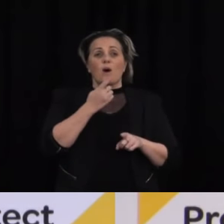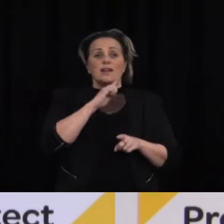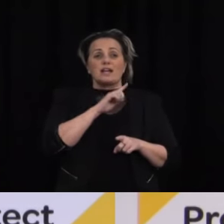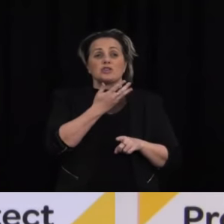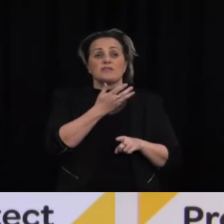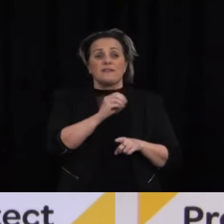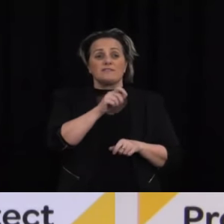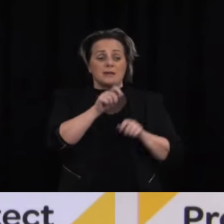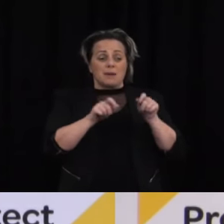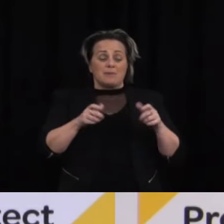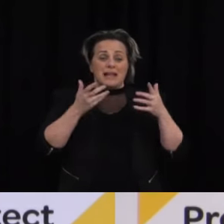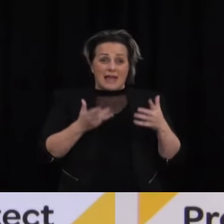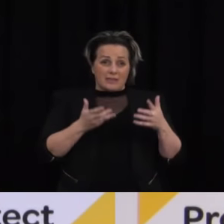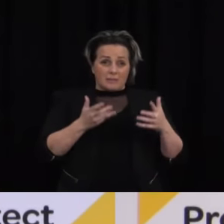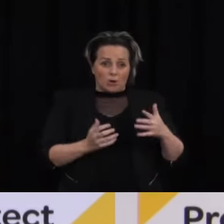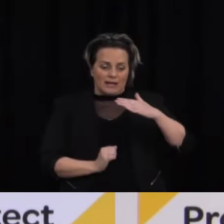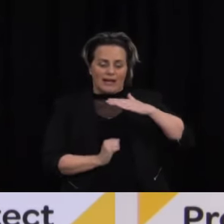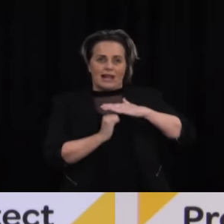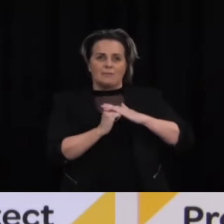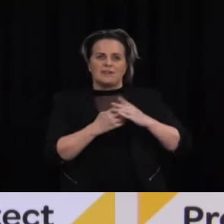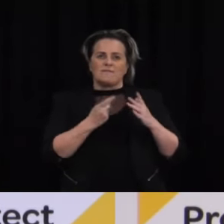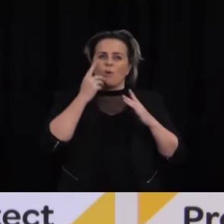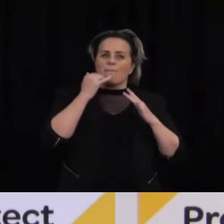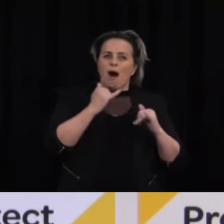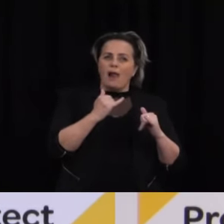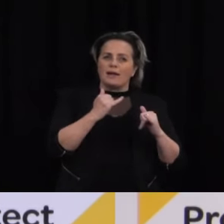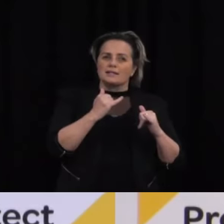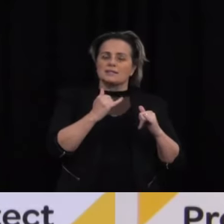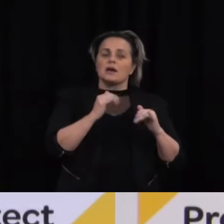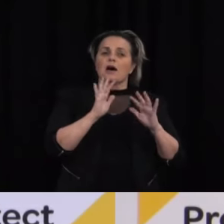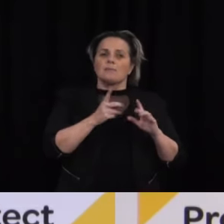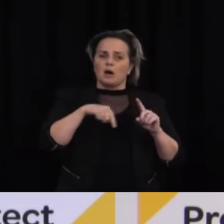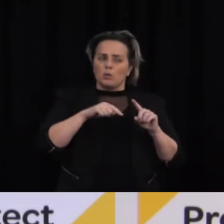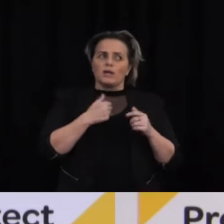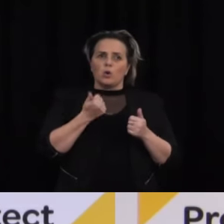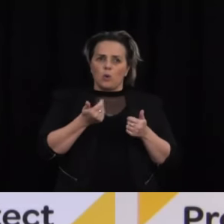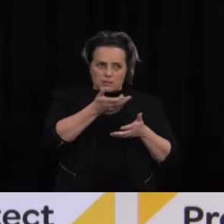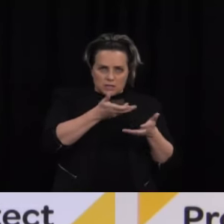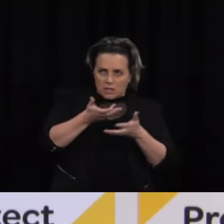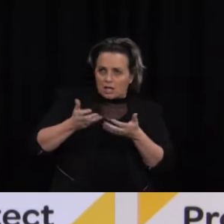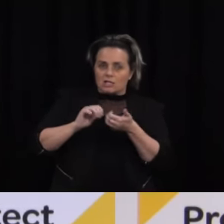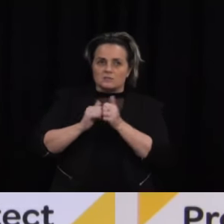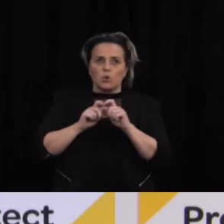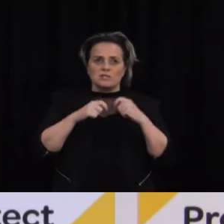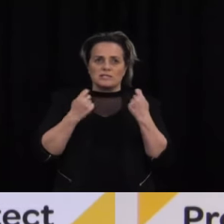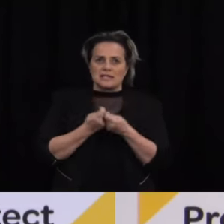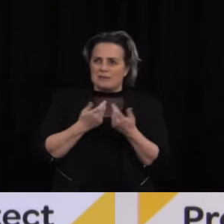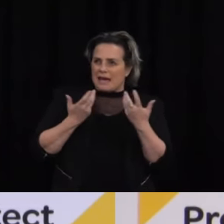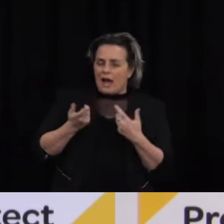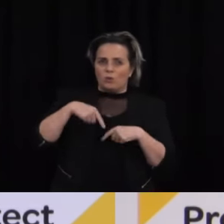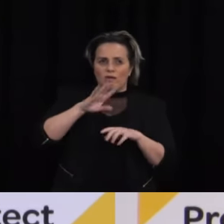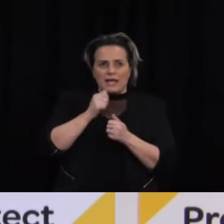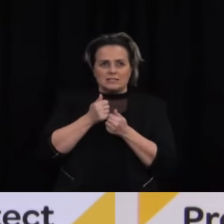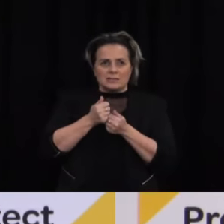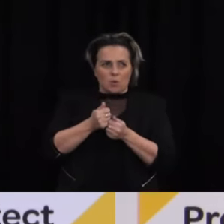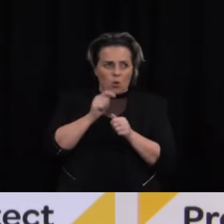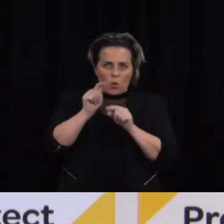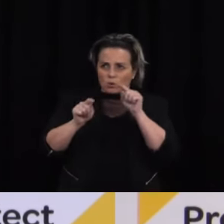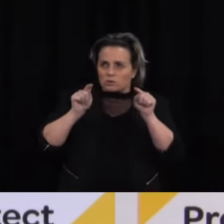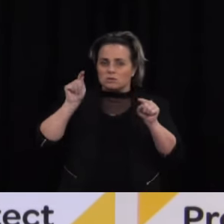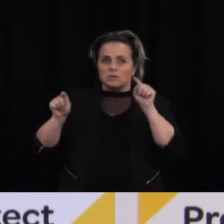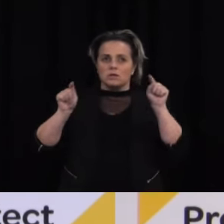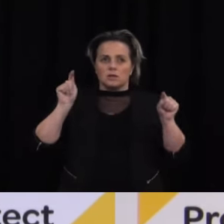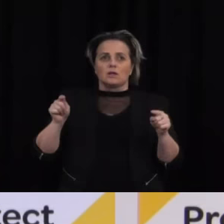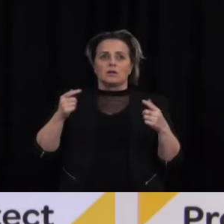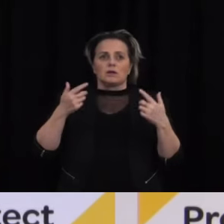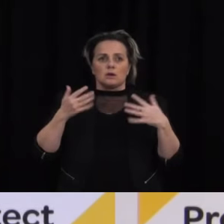for the pilot at this stage, but we continue to talk to sports teams about what more we can do to support sports teams